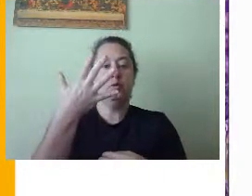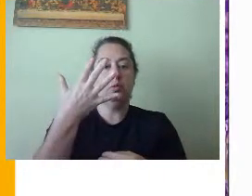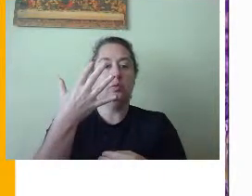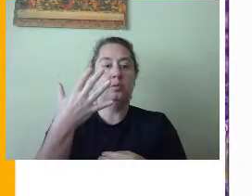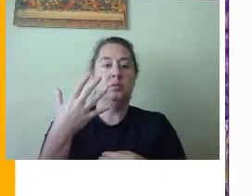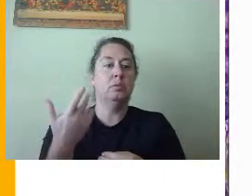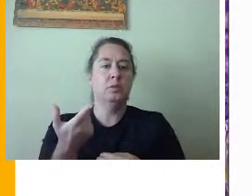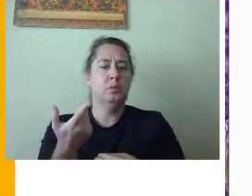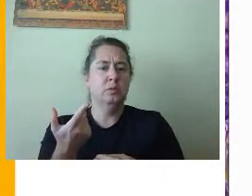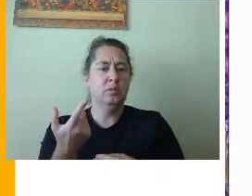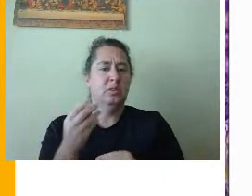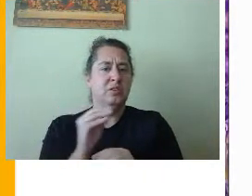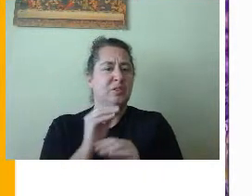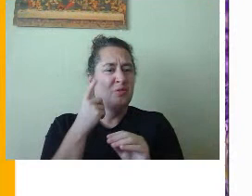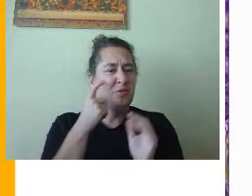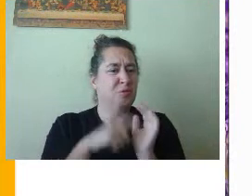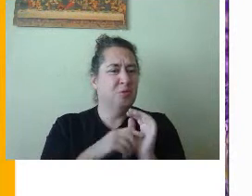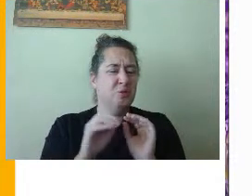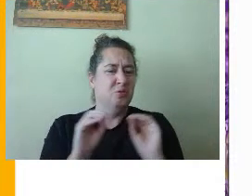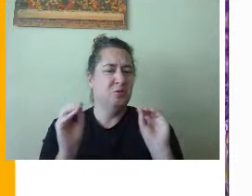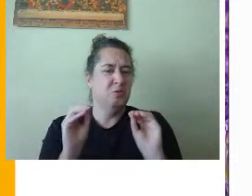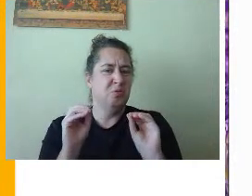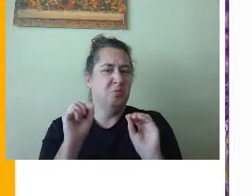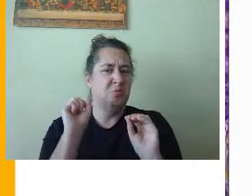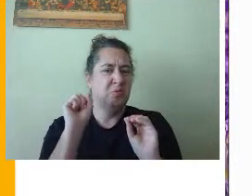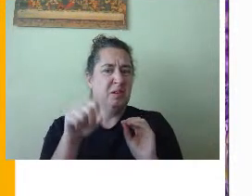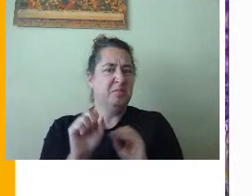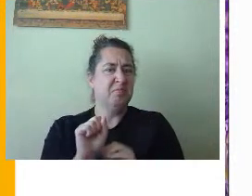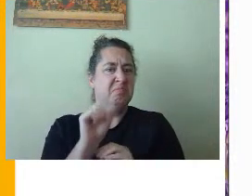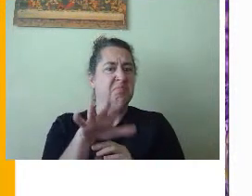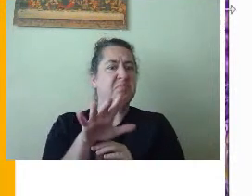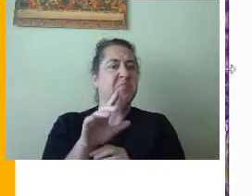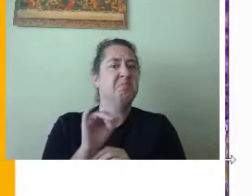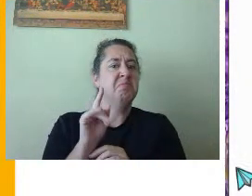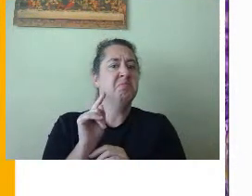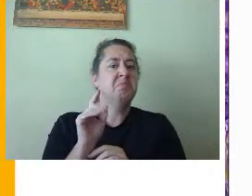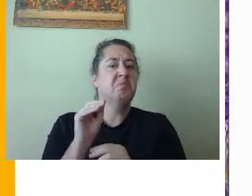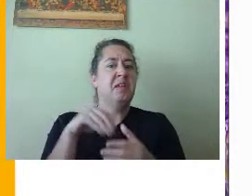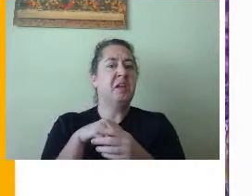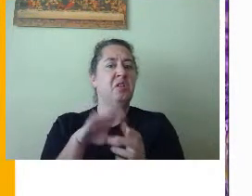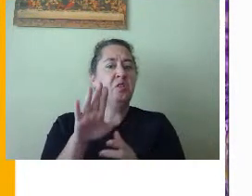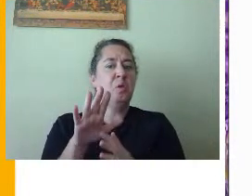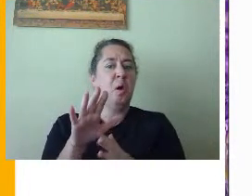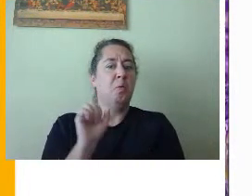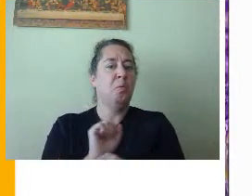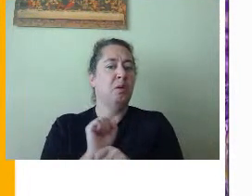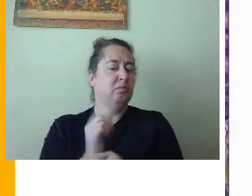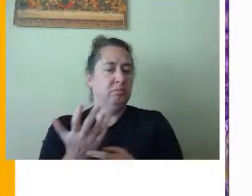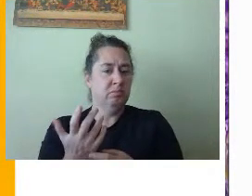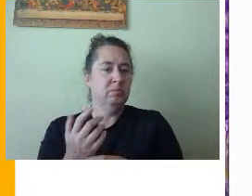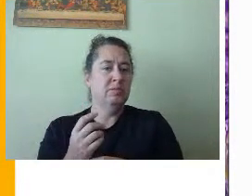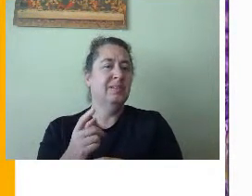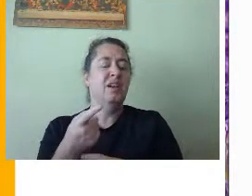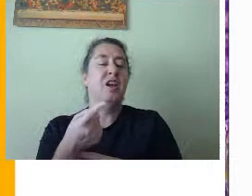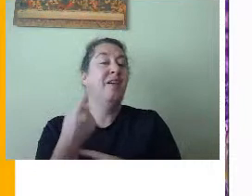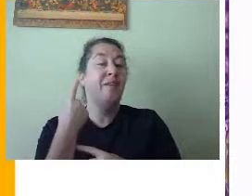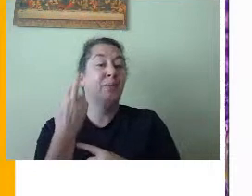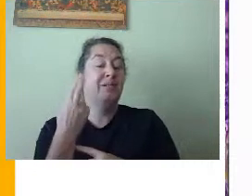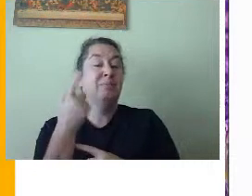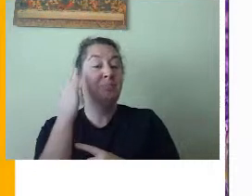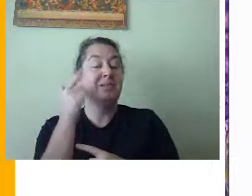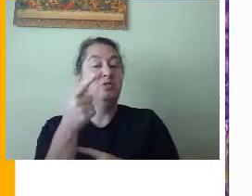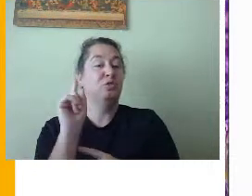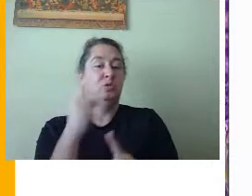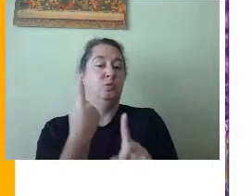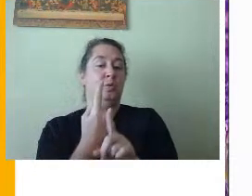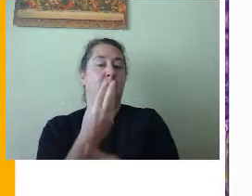nowhere to say turn it in or anything like that. This is just a material, which we'll talk about the differences in just